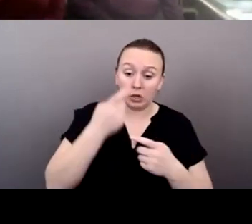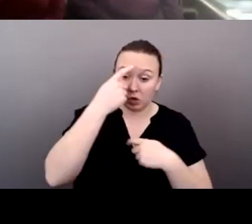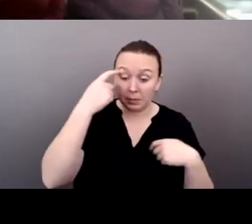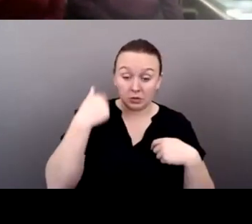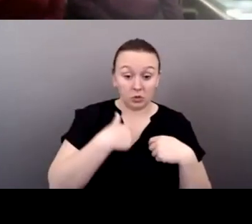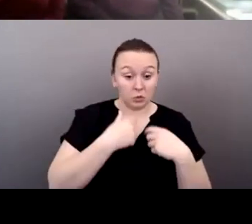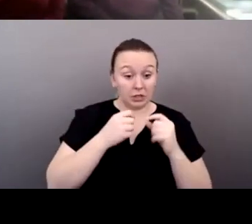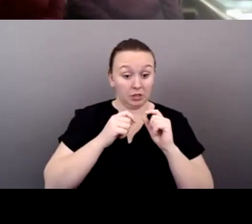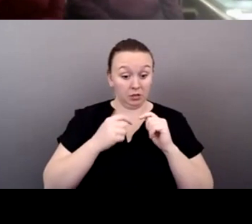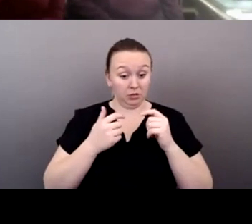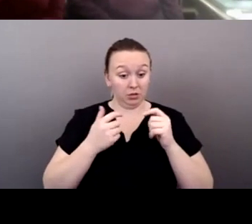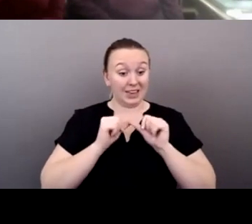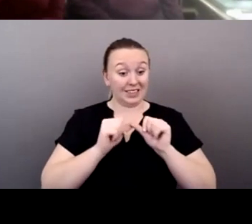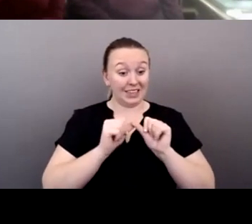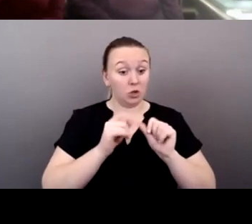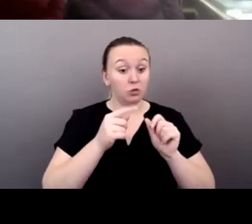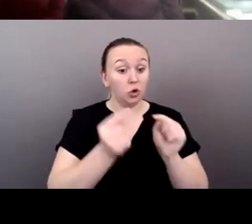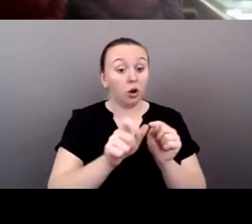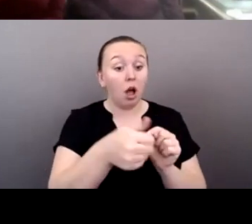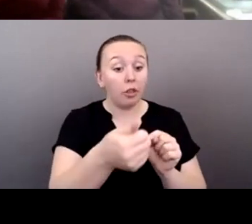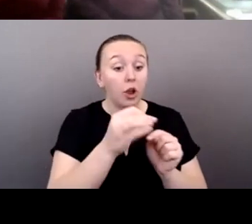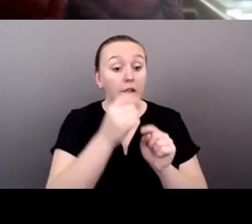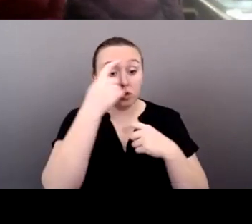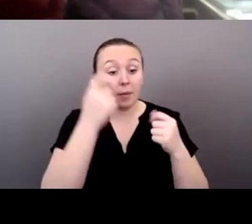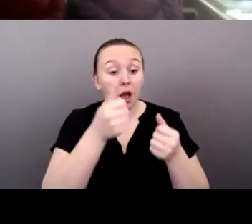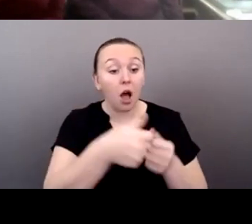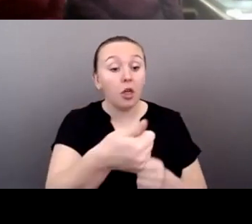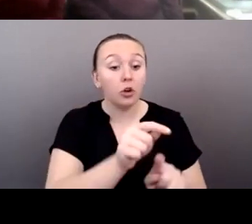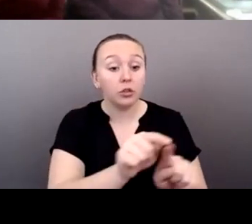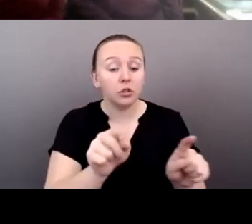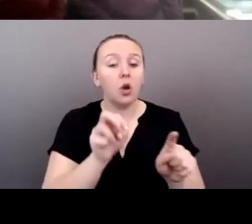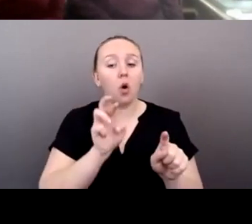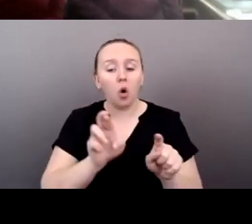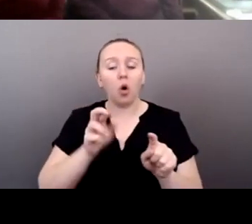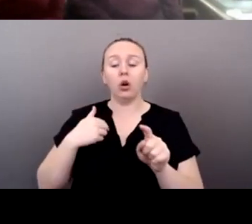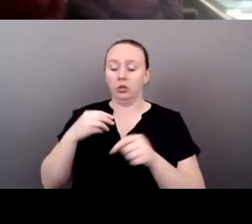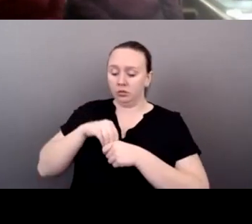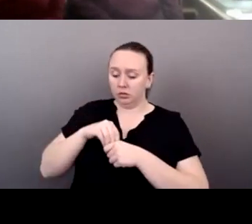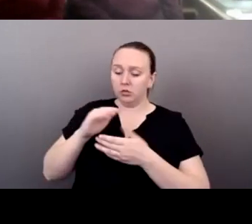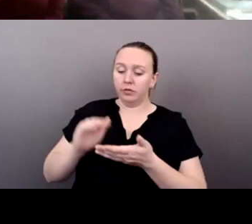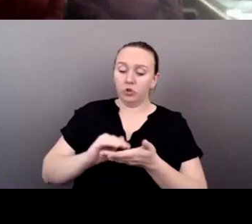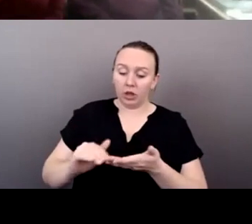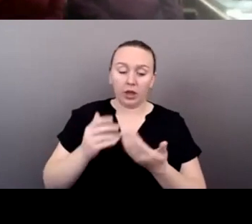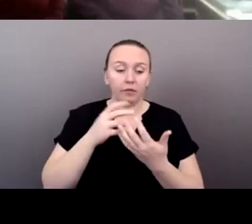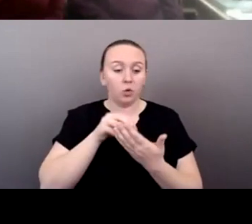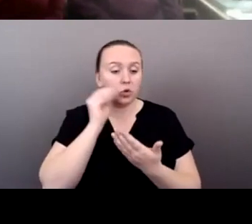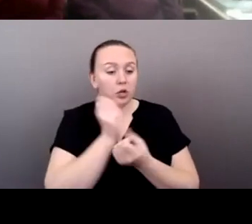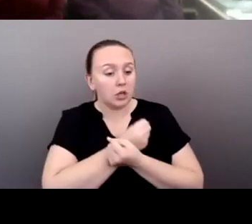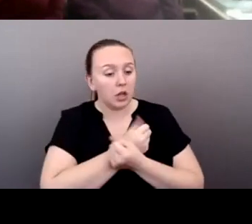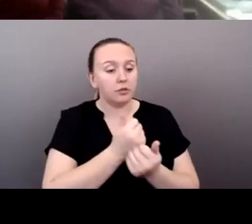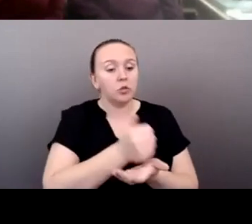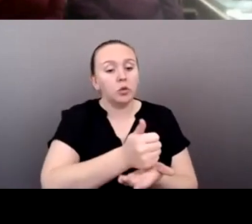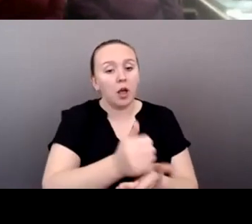traumatize or do we forgive and, and learn to love and try to help other people and give them that